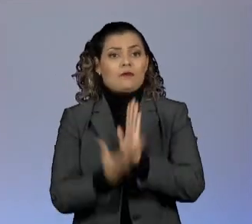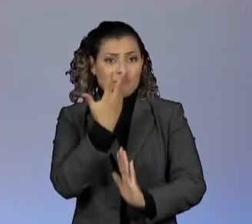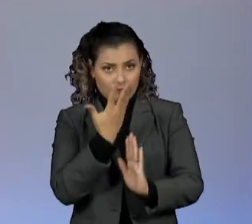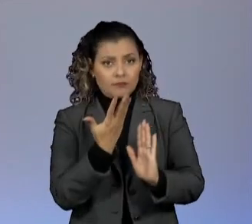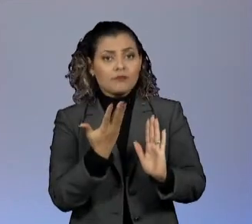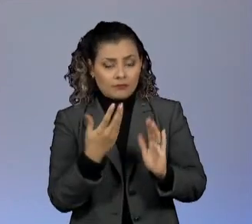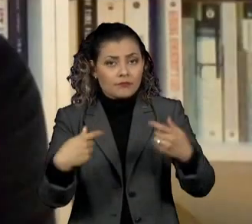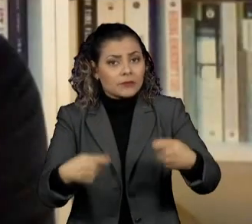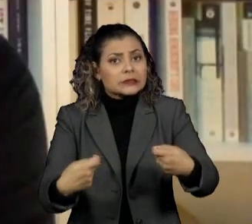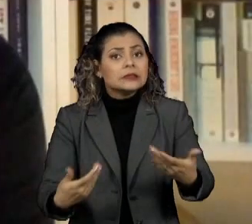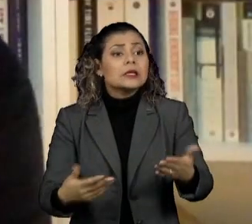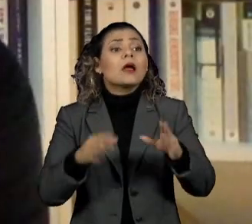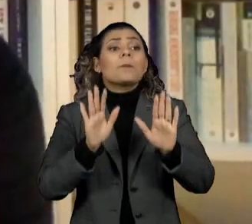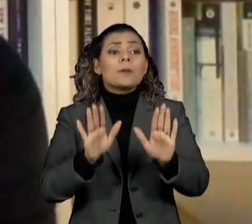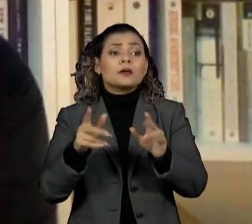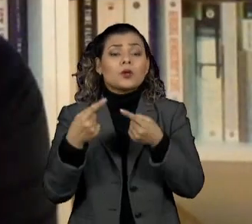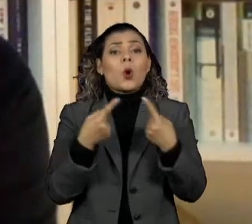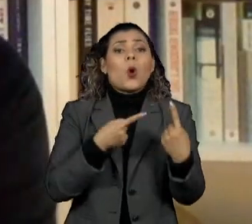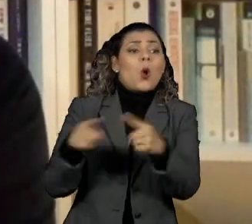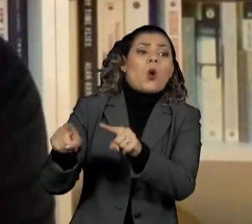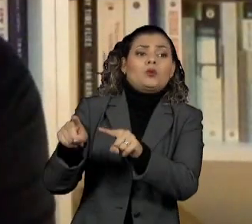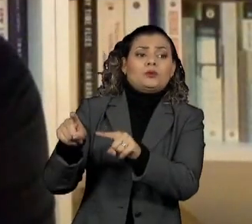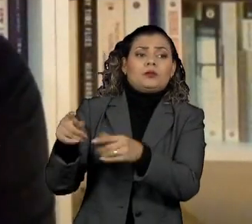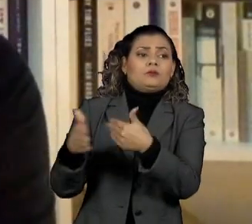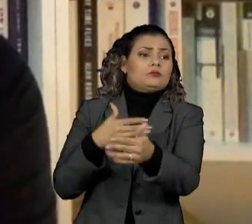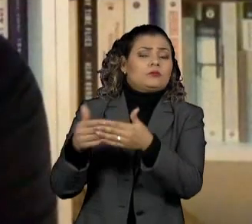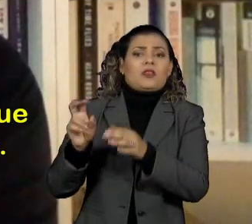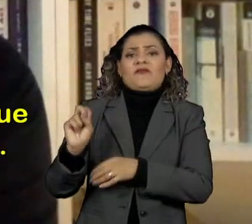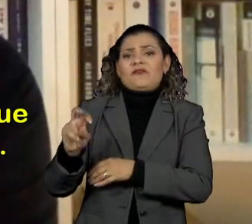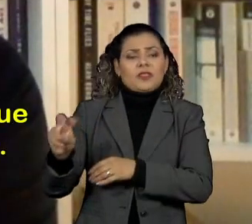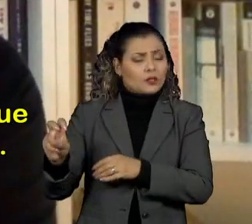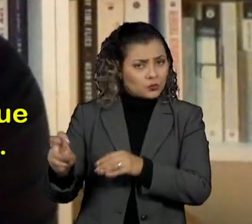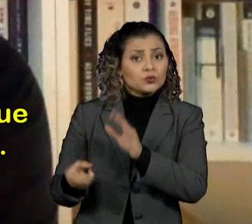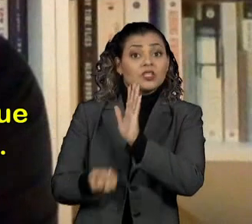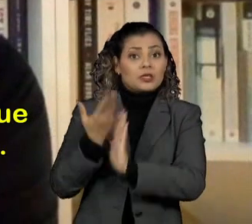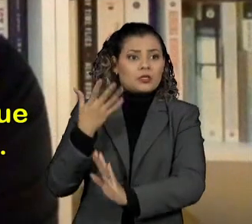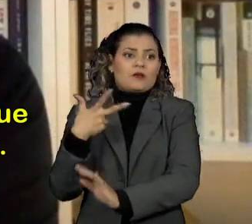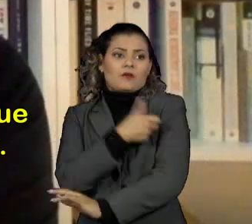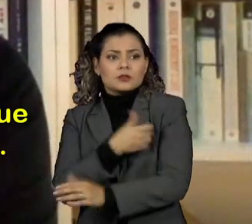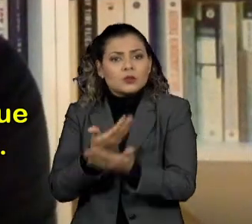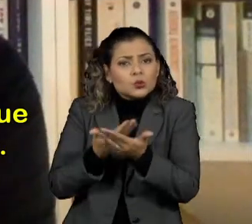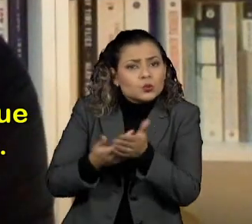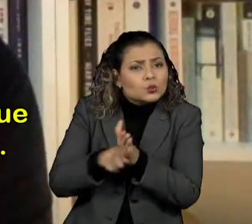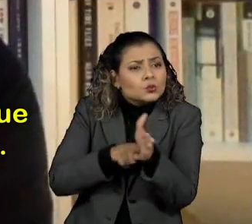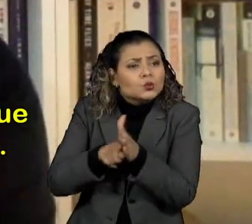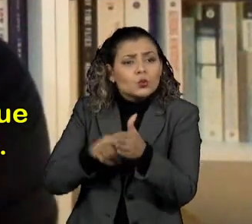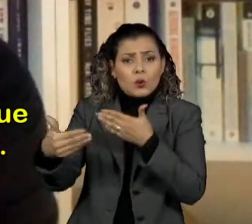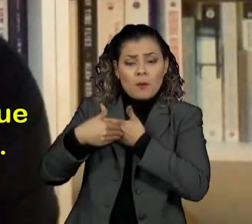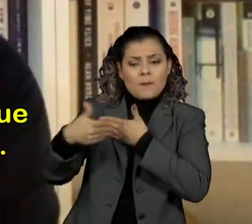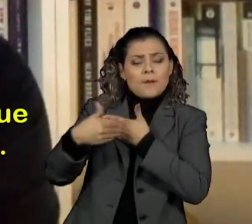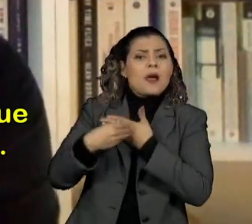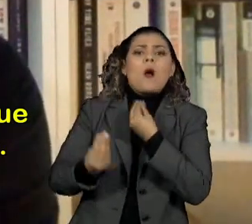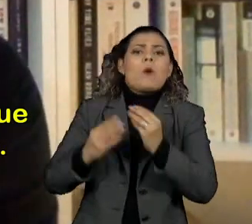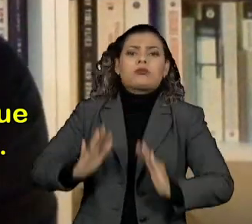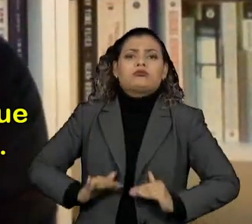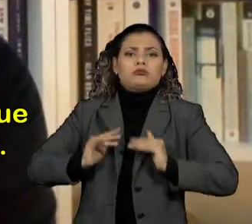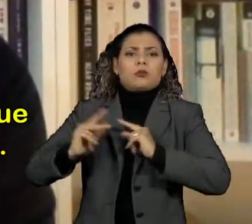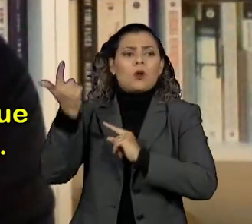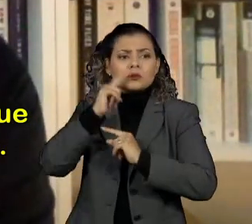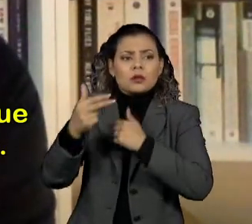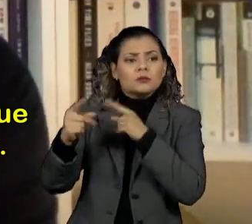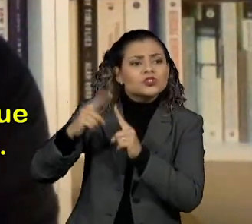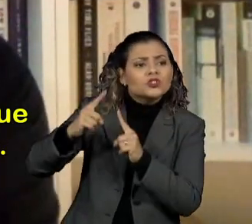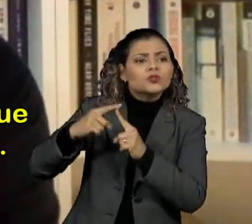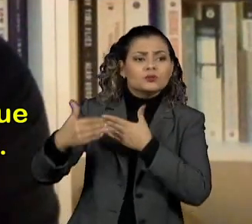against any virus is to study the immune response and develop typically something that will